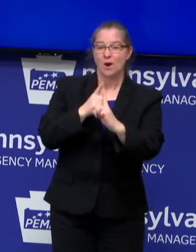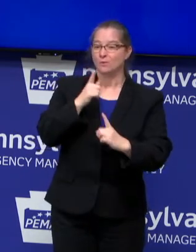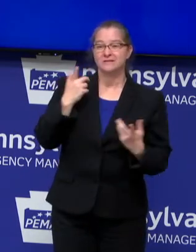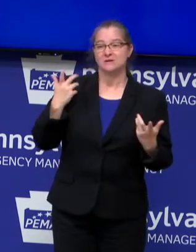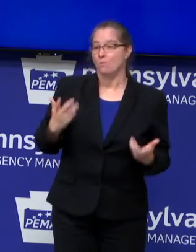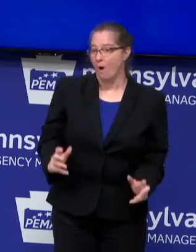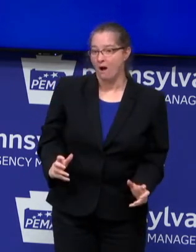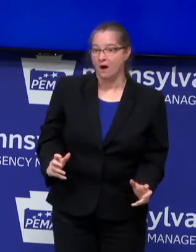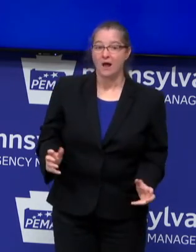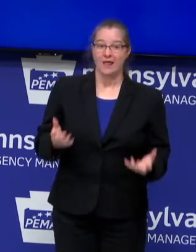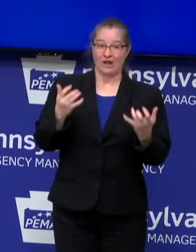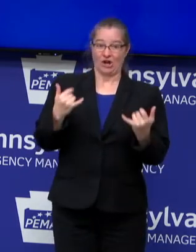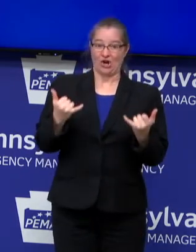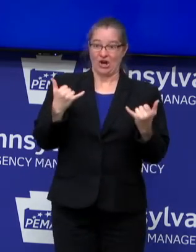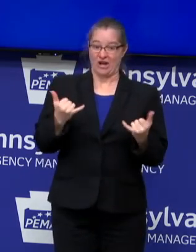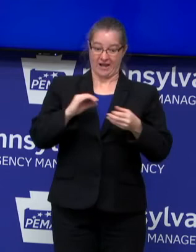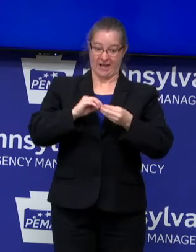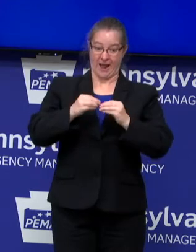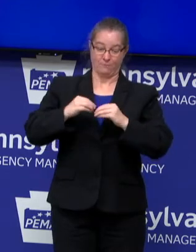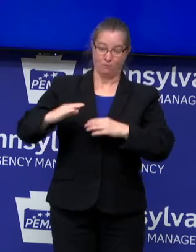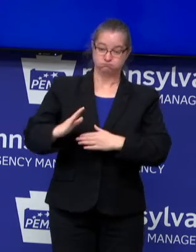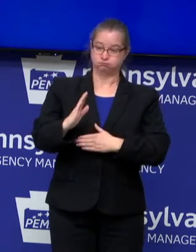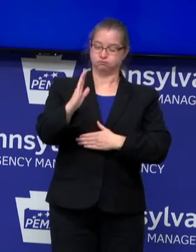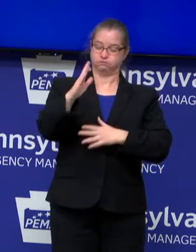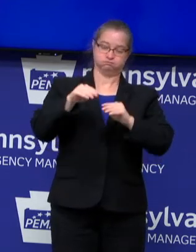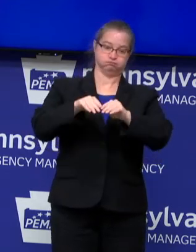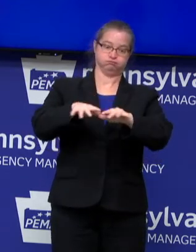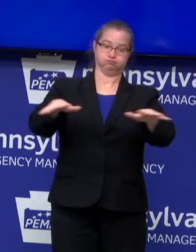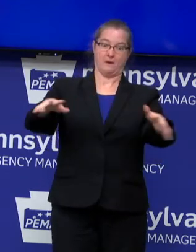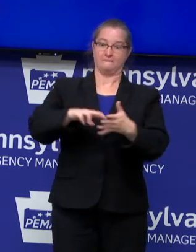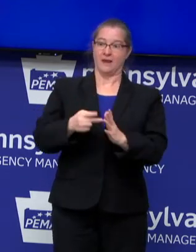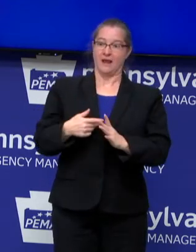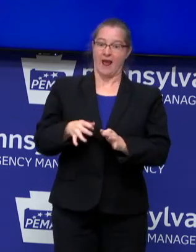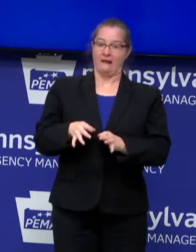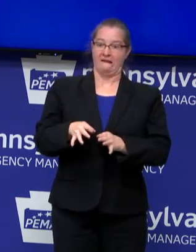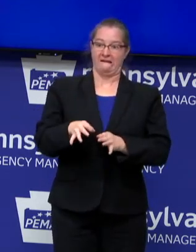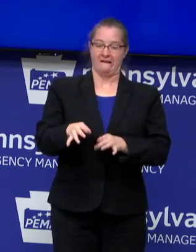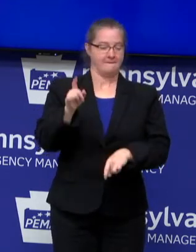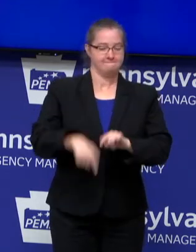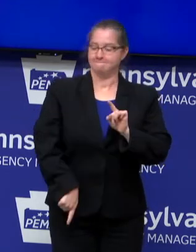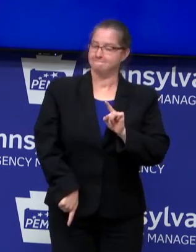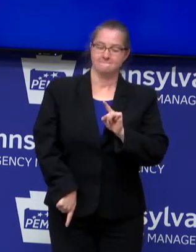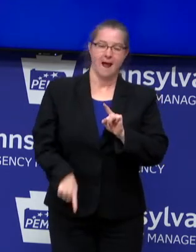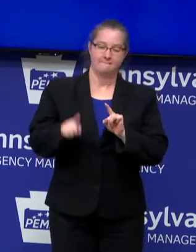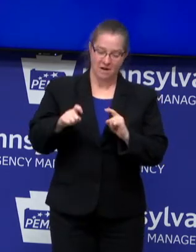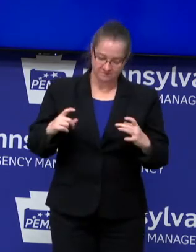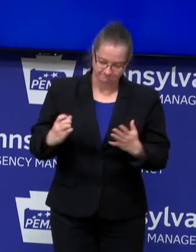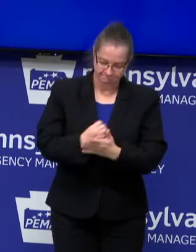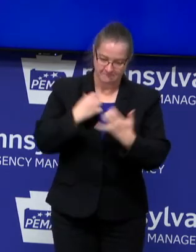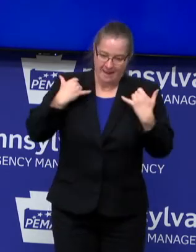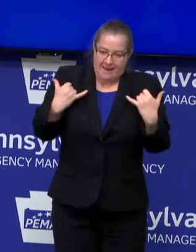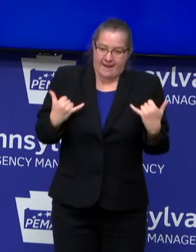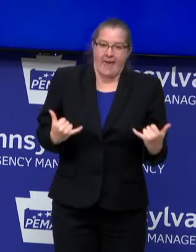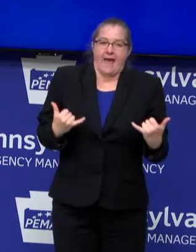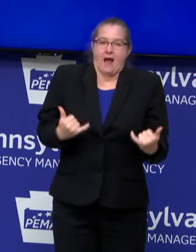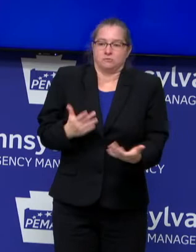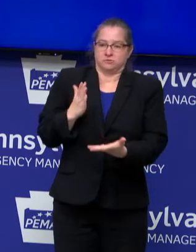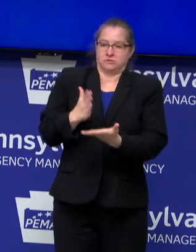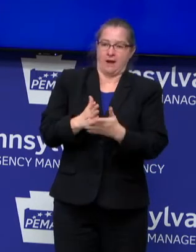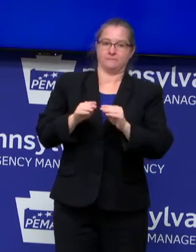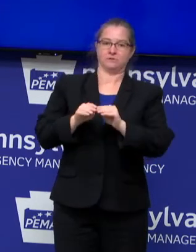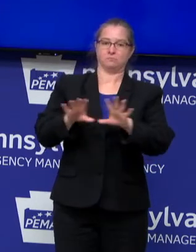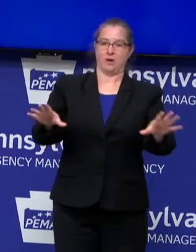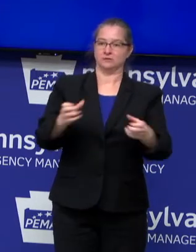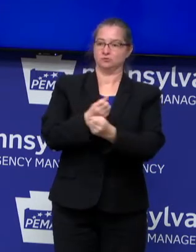current state of the surge in Pennsylvania, though, will not allow us to wait. We need to slow the spread right now in order to save lives.